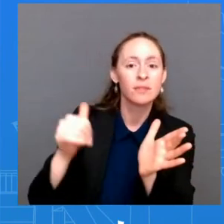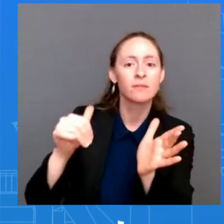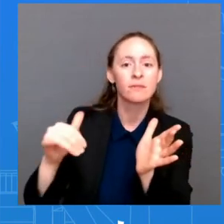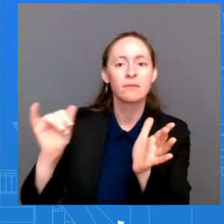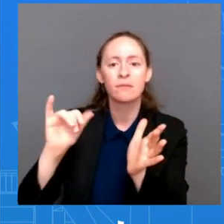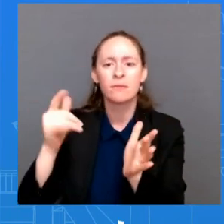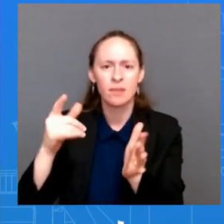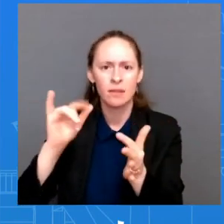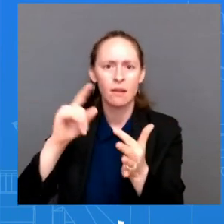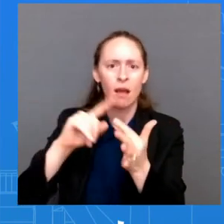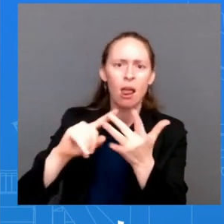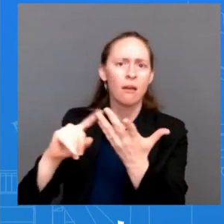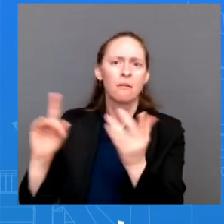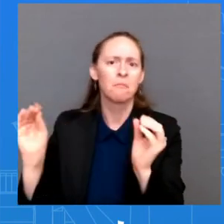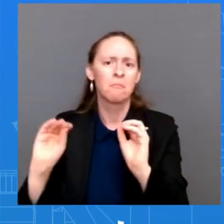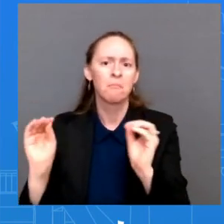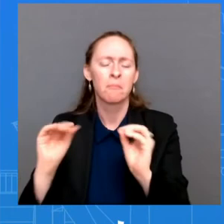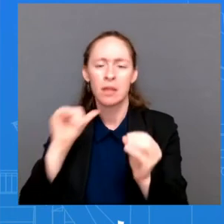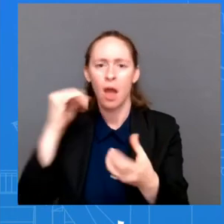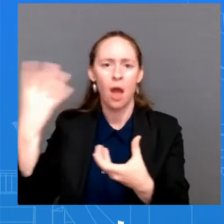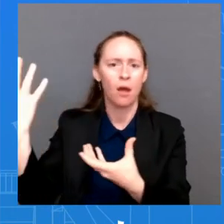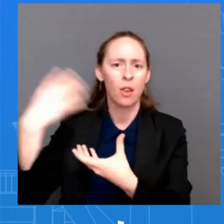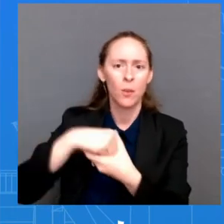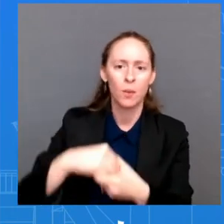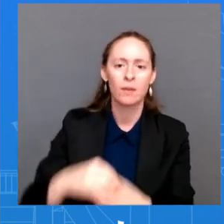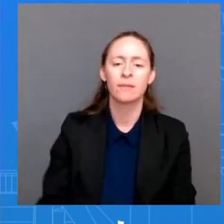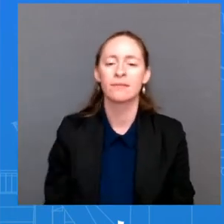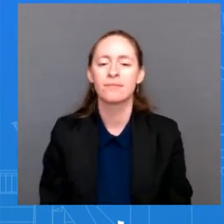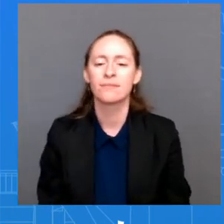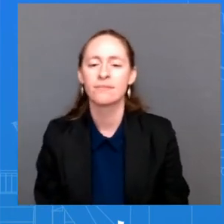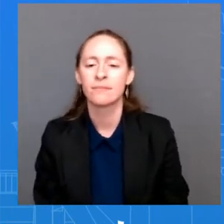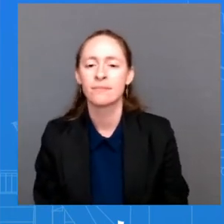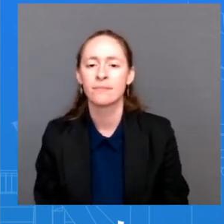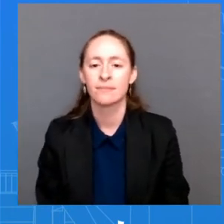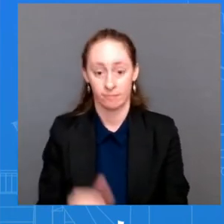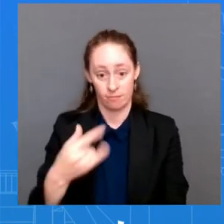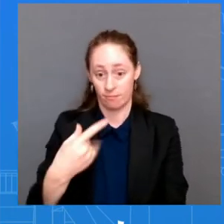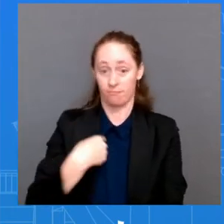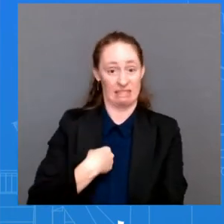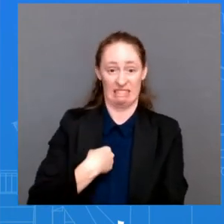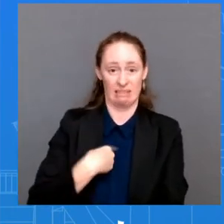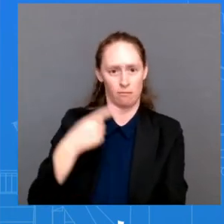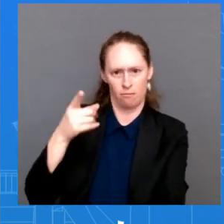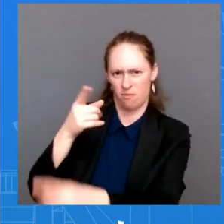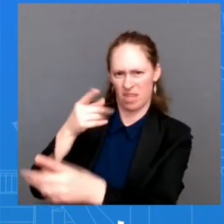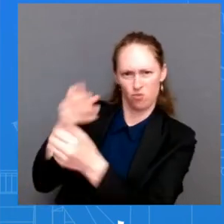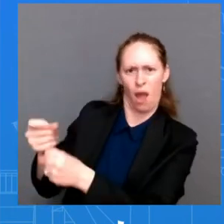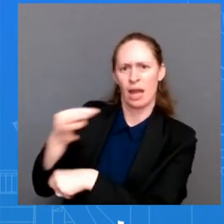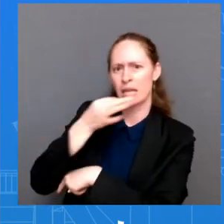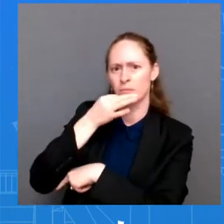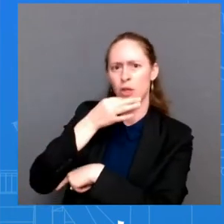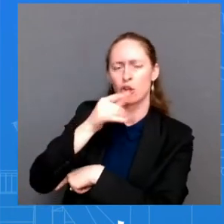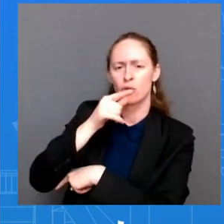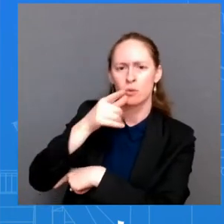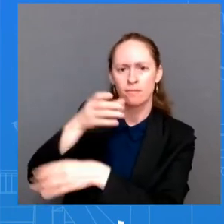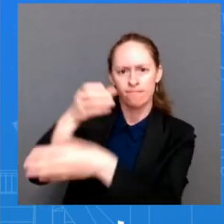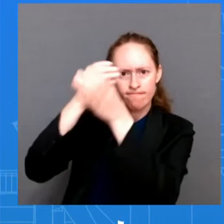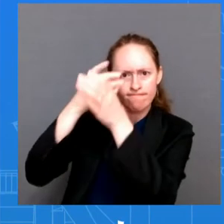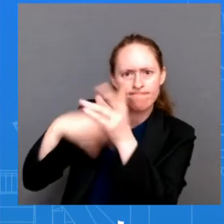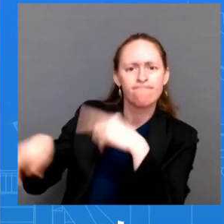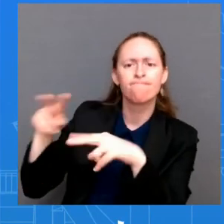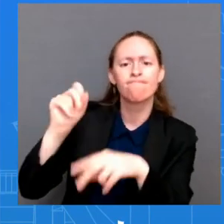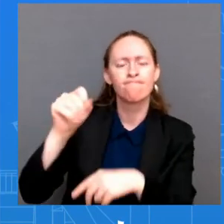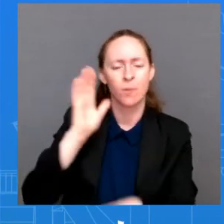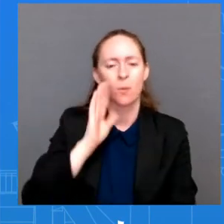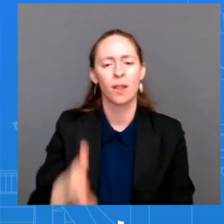we have some experts don't have to trust me we have experts that say the exact same kimberly kimberly clausing from ucla many